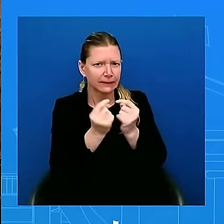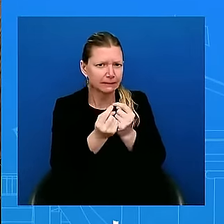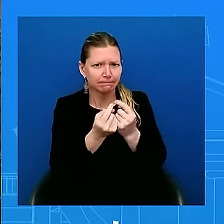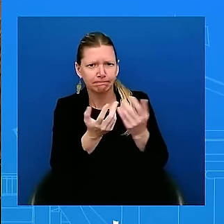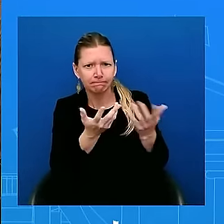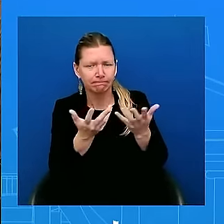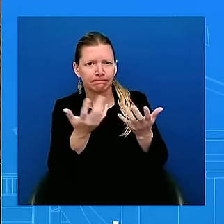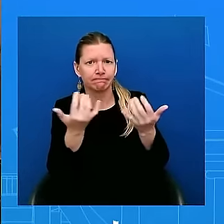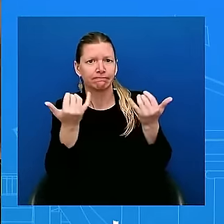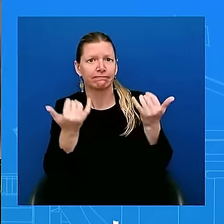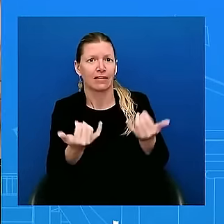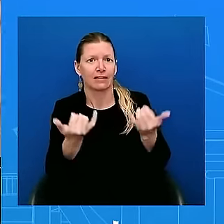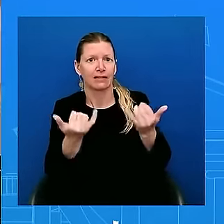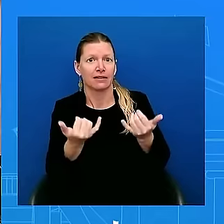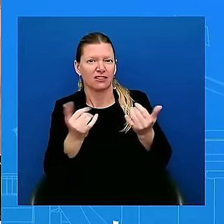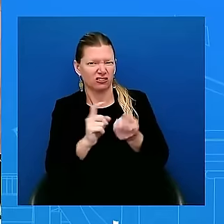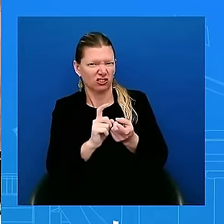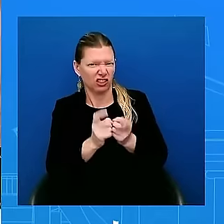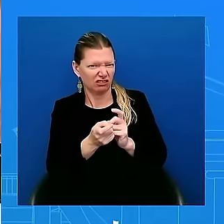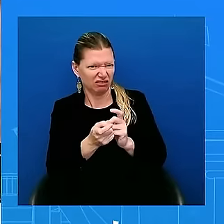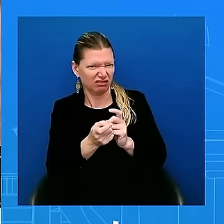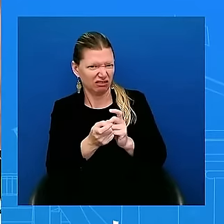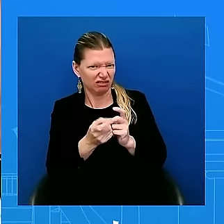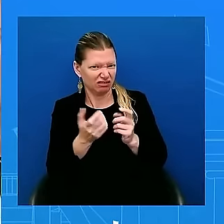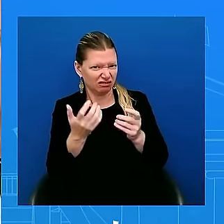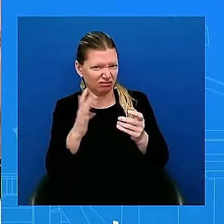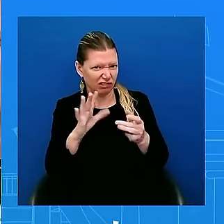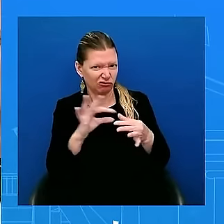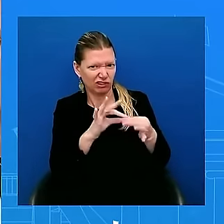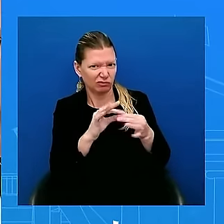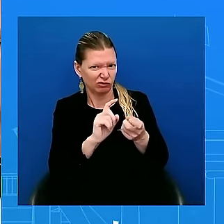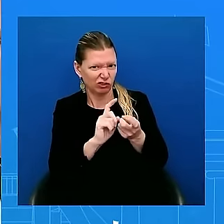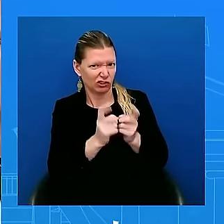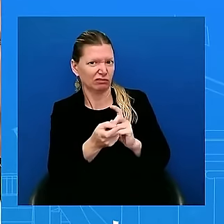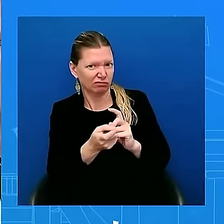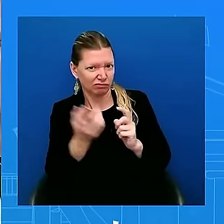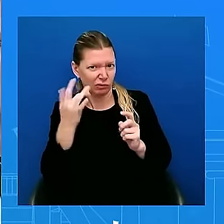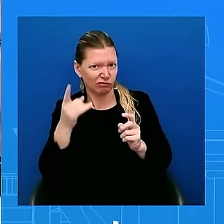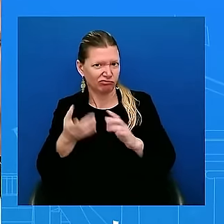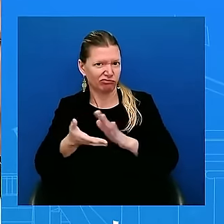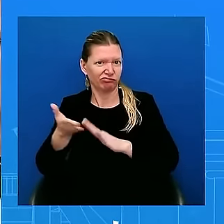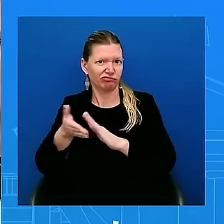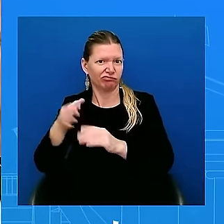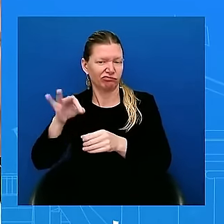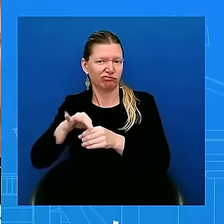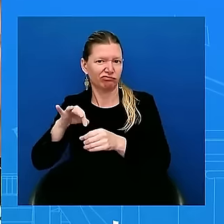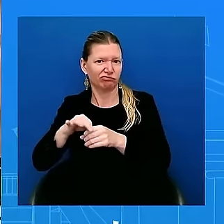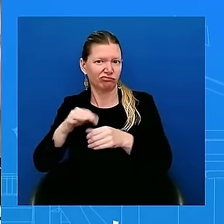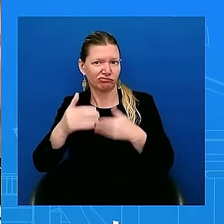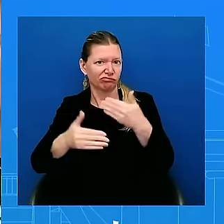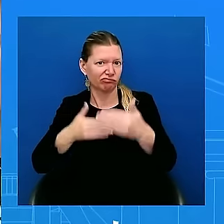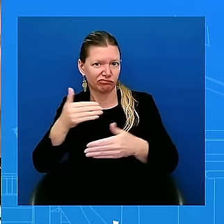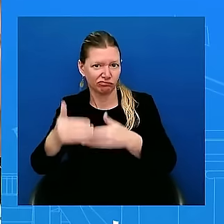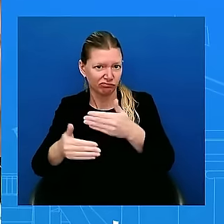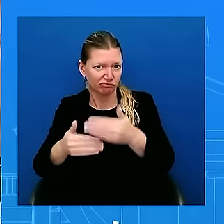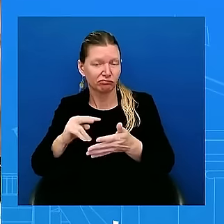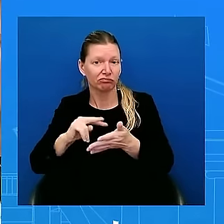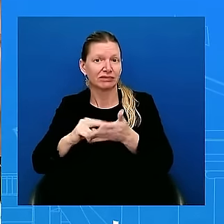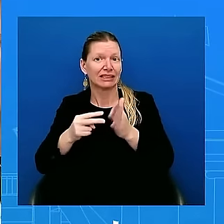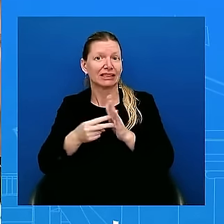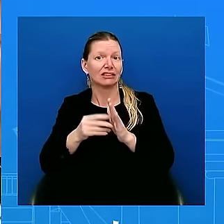going forward in the election so if she decides to show a little bit more of her own views on gaza for example